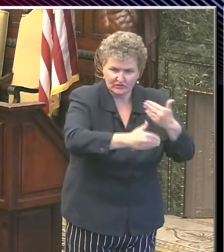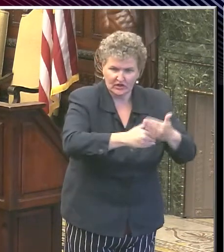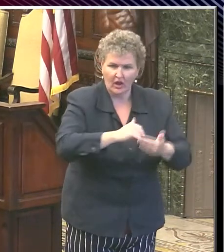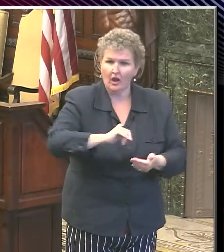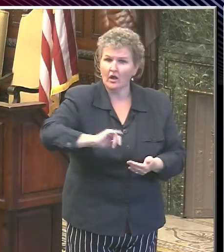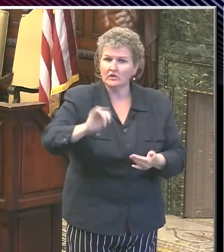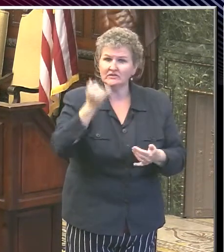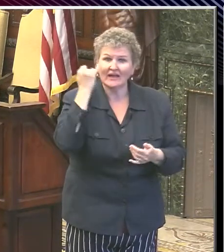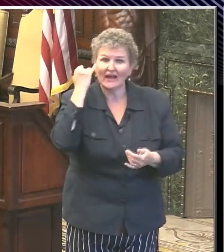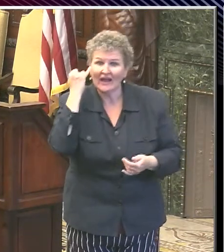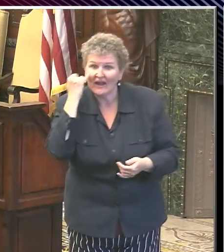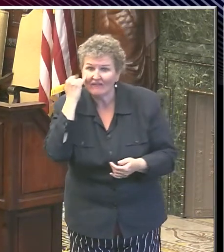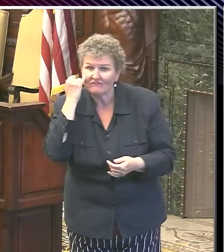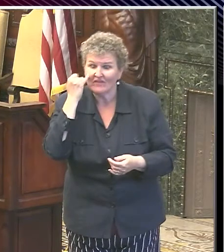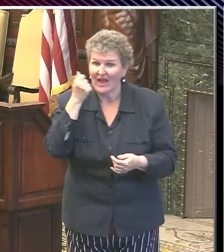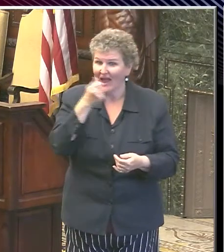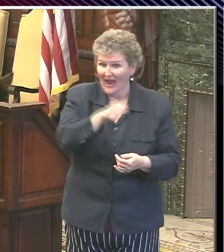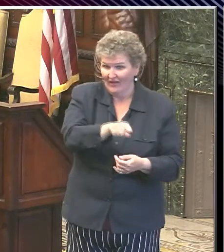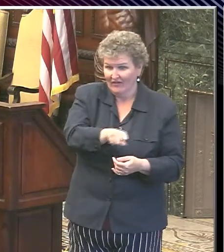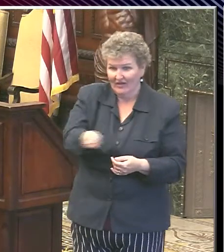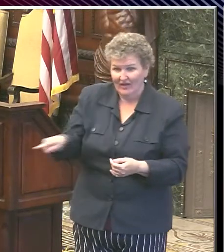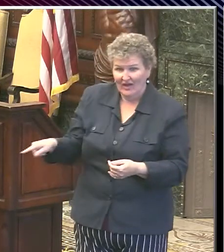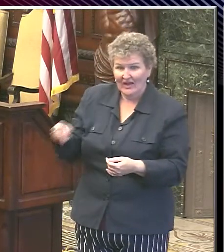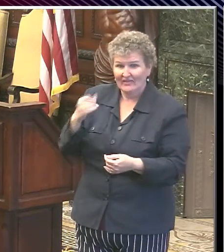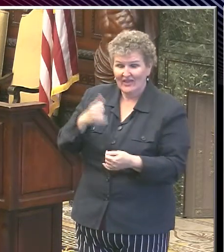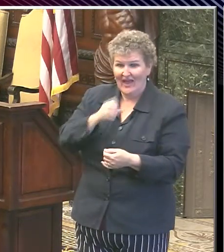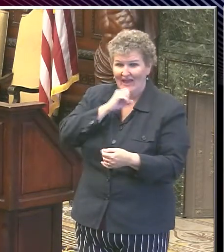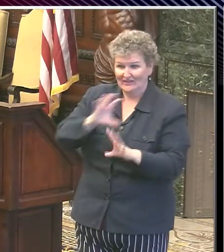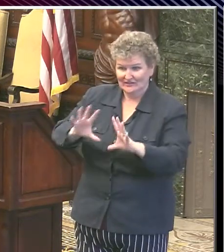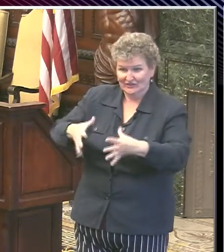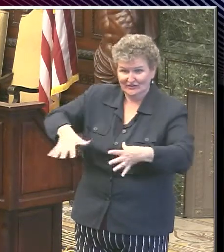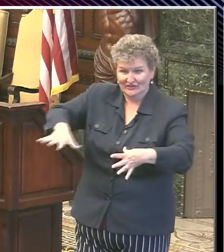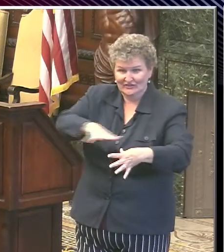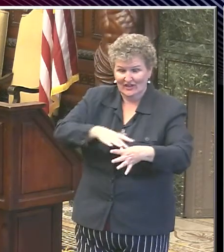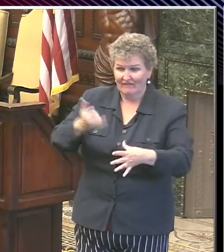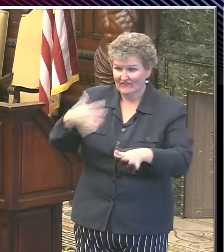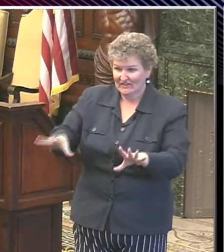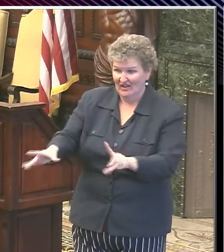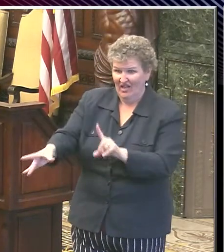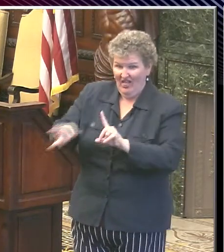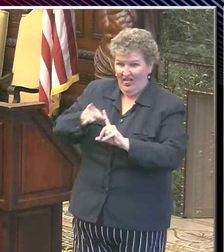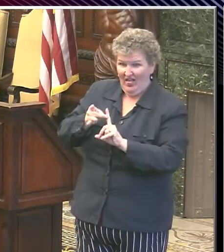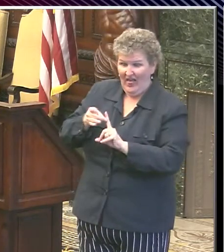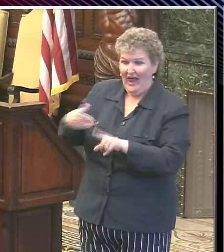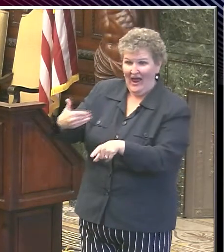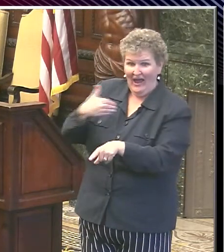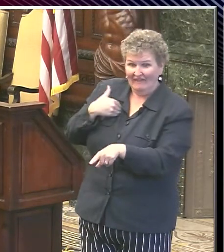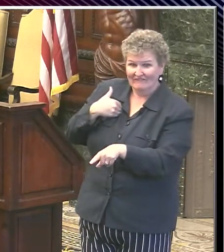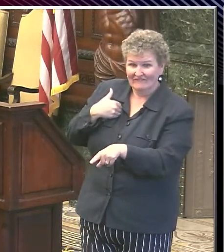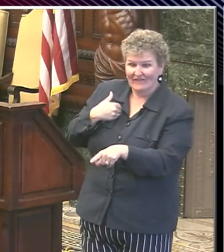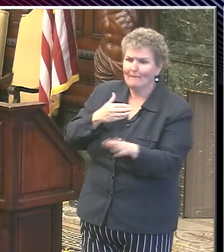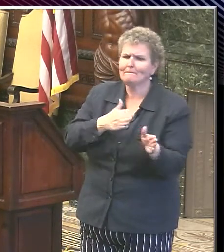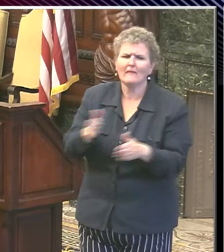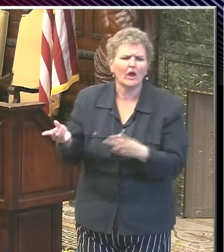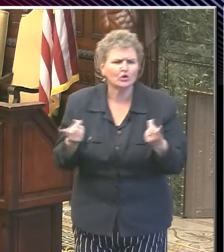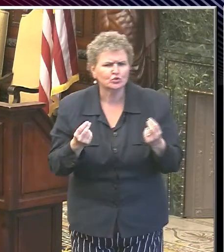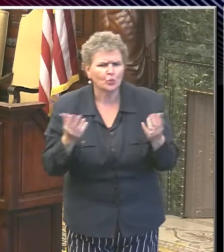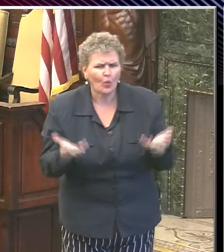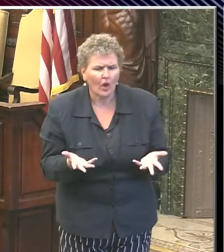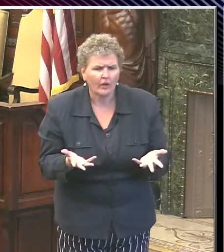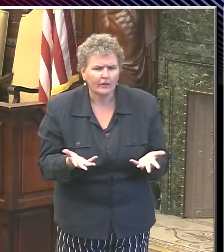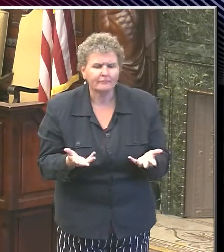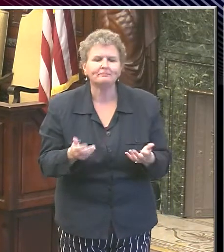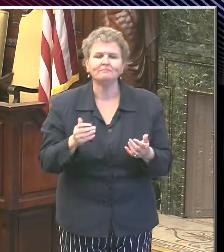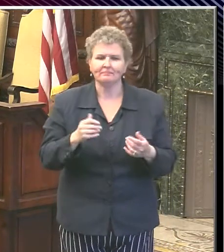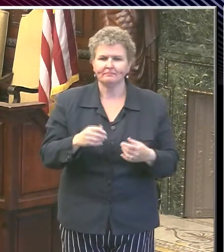event that anyone at the agency, be it staff and or children, are diagnosed with any